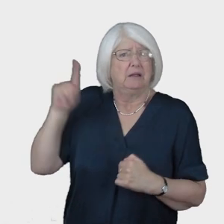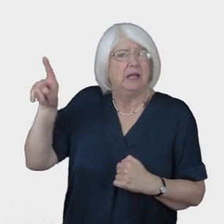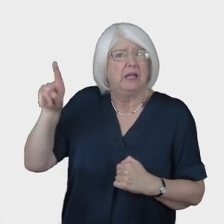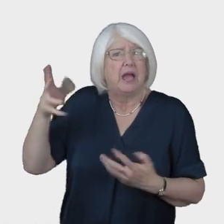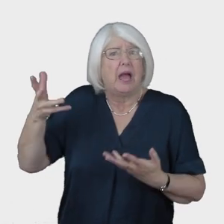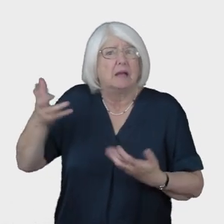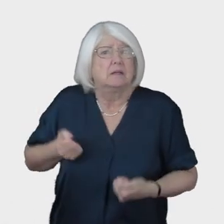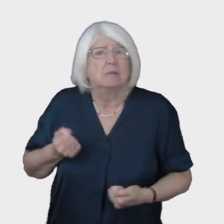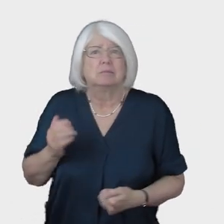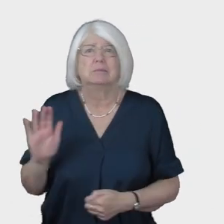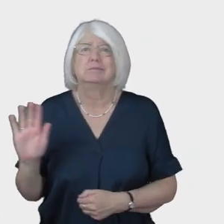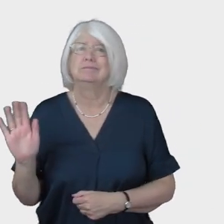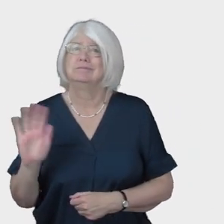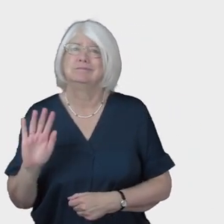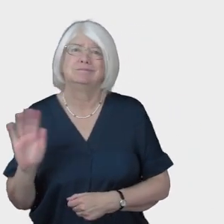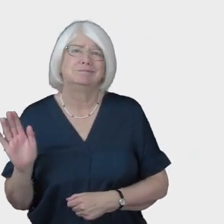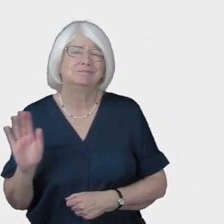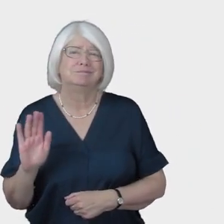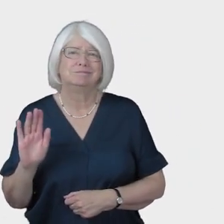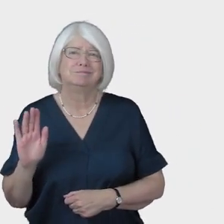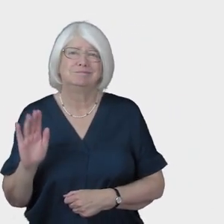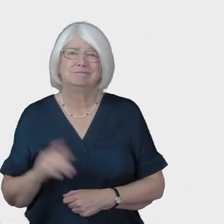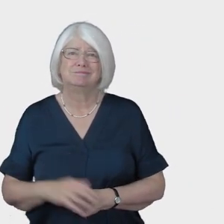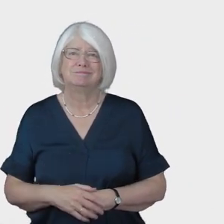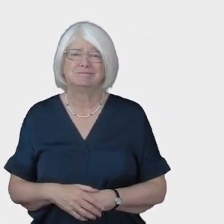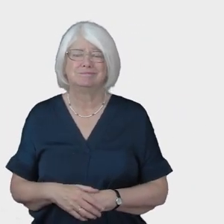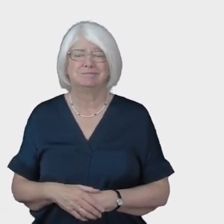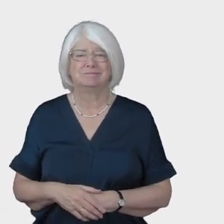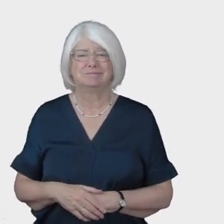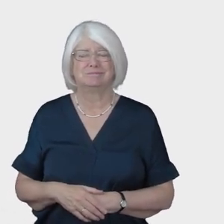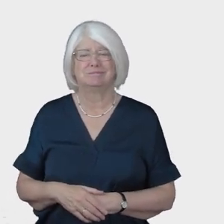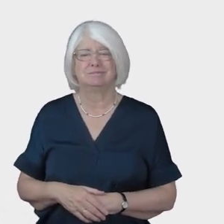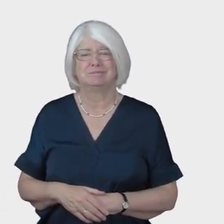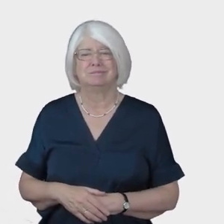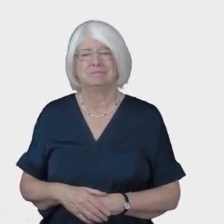root at home